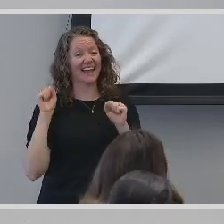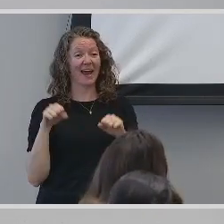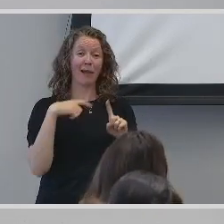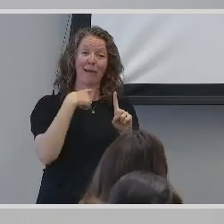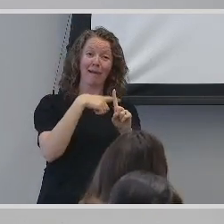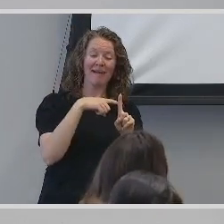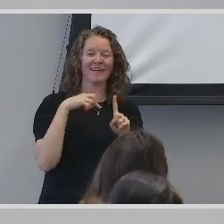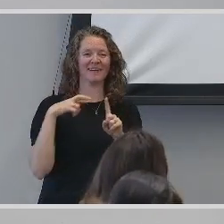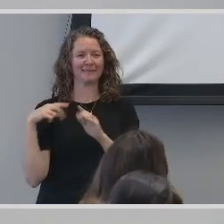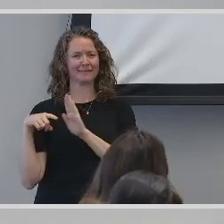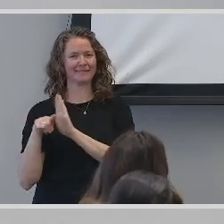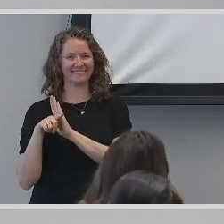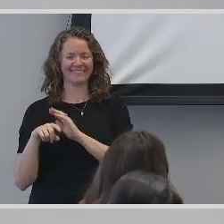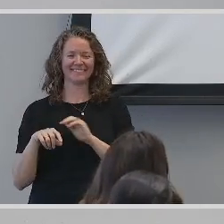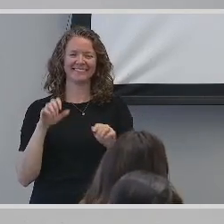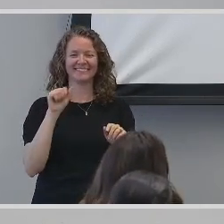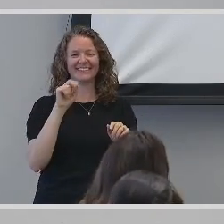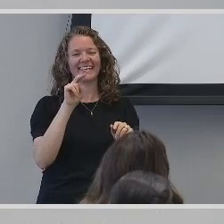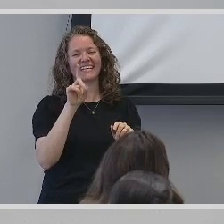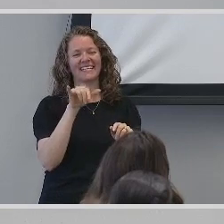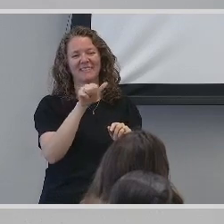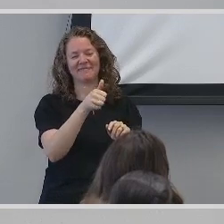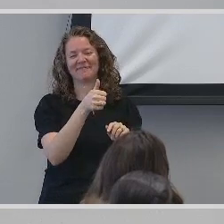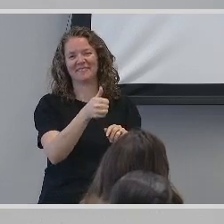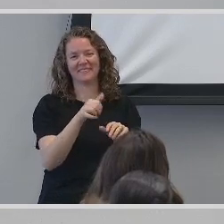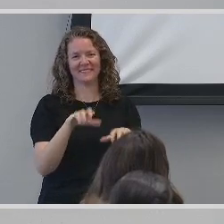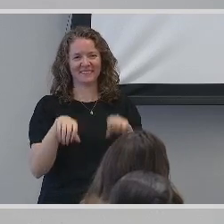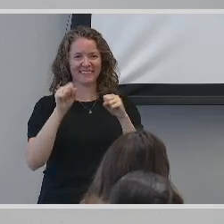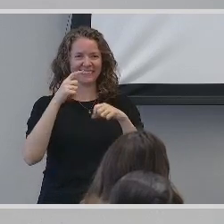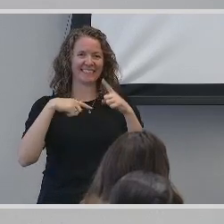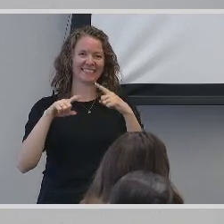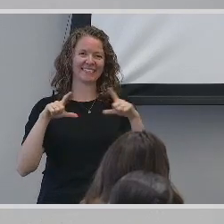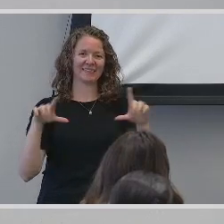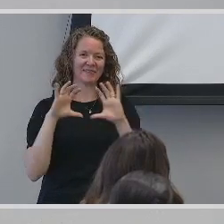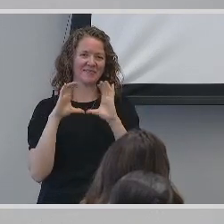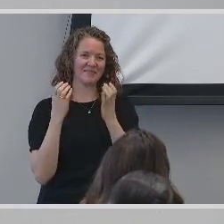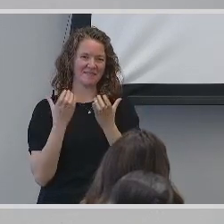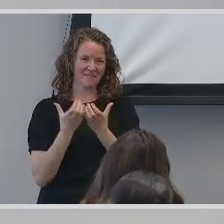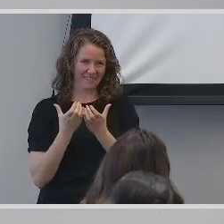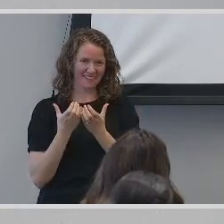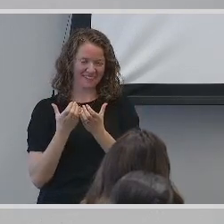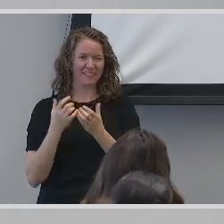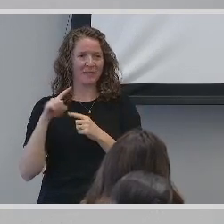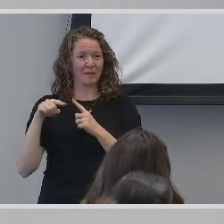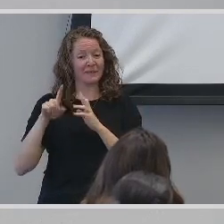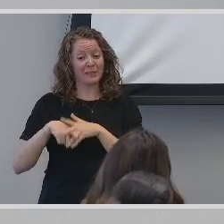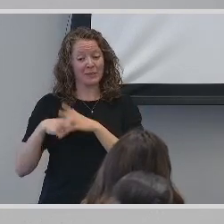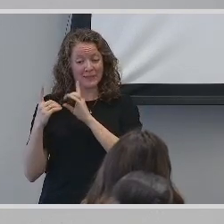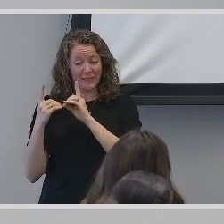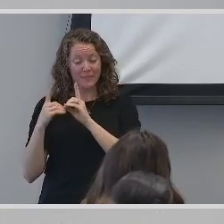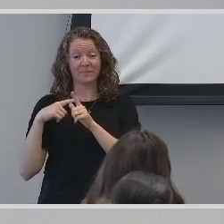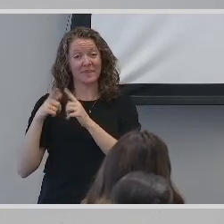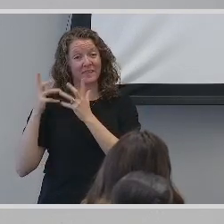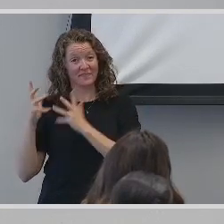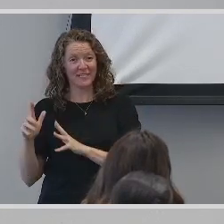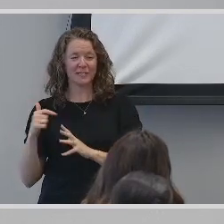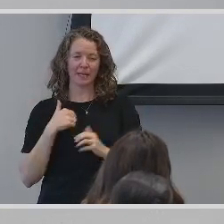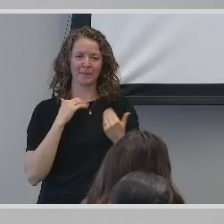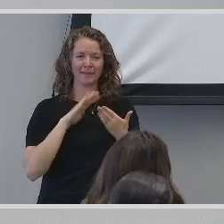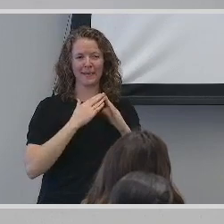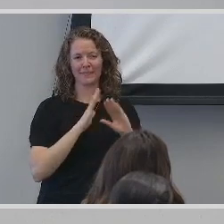challenges. Andy took a sign language course when we started dating, and I became his sign language instructor after he completed the course.